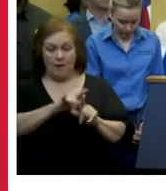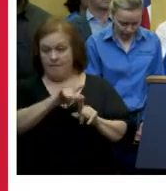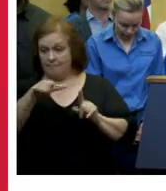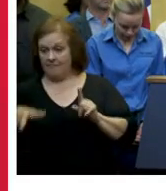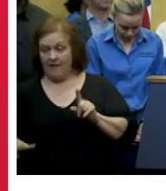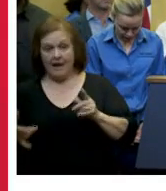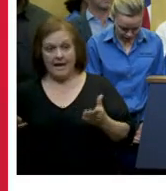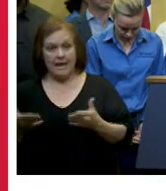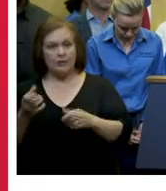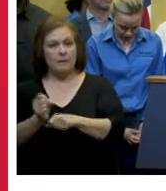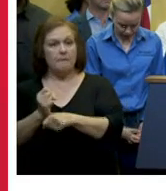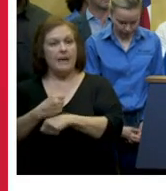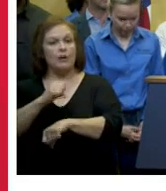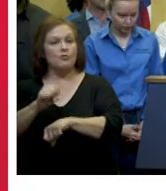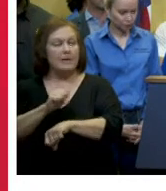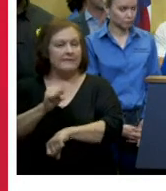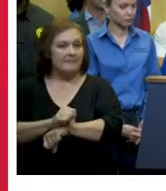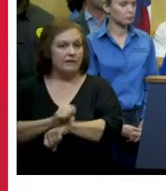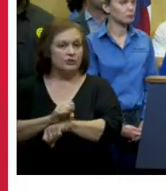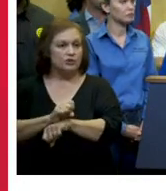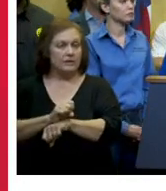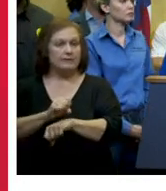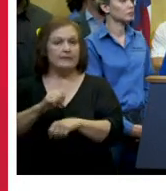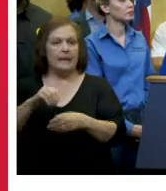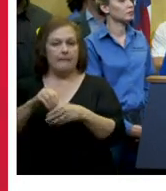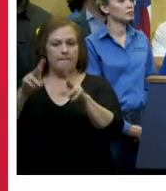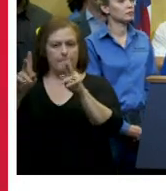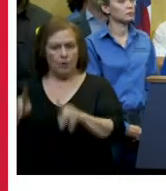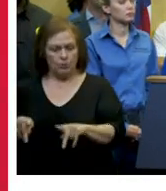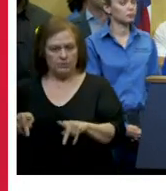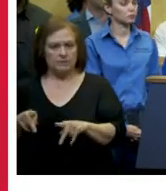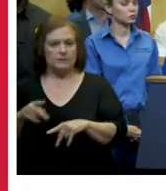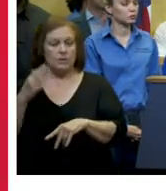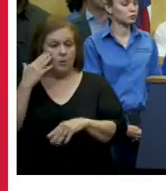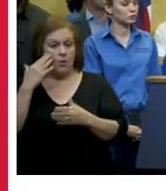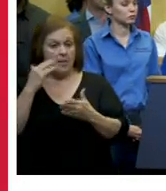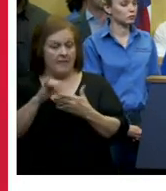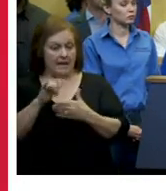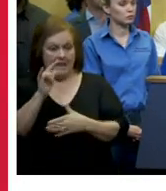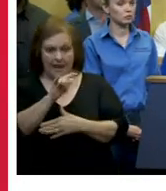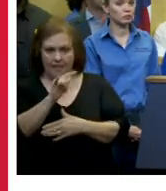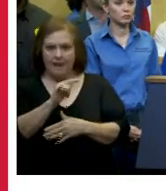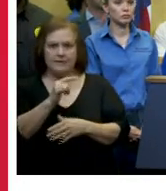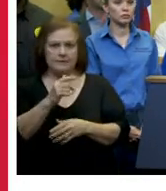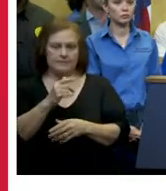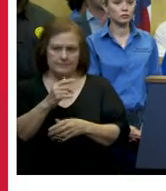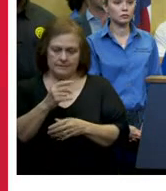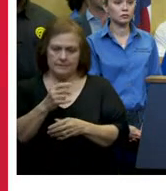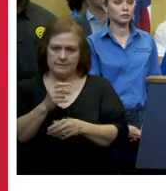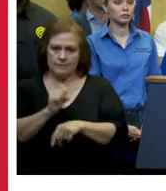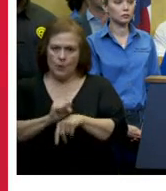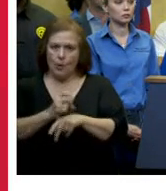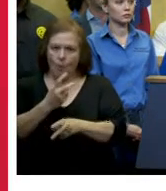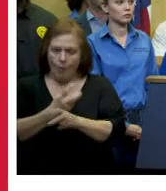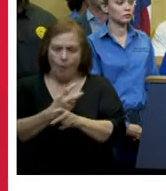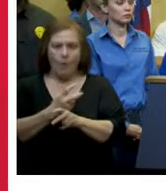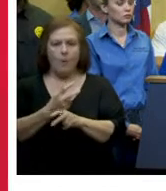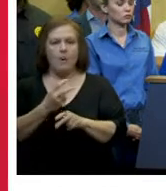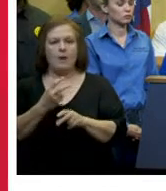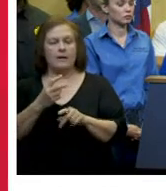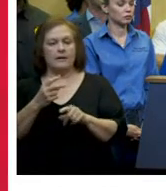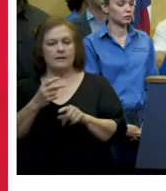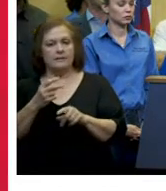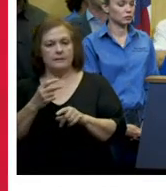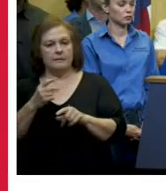make reservation changes in person we know the airlines are working hard to accommodate everyone but we strongly